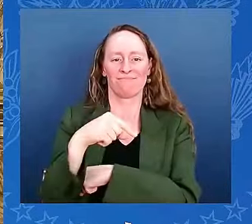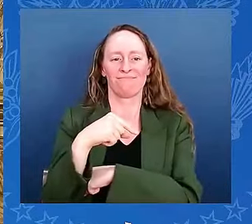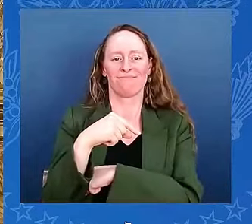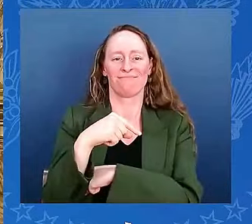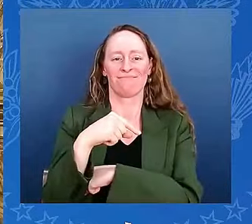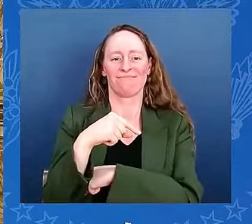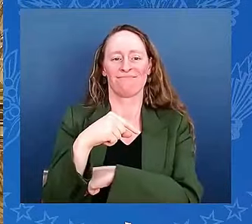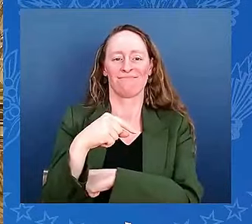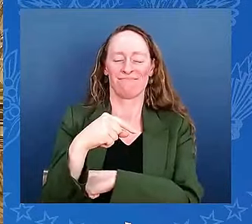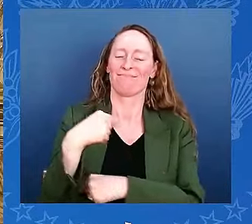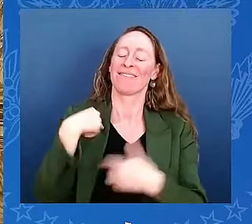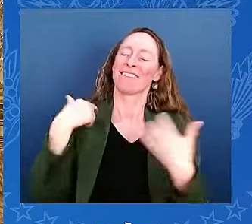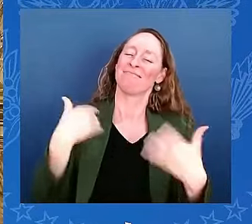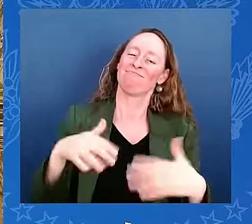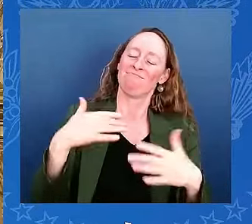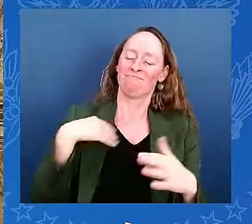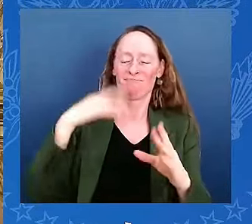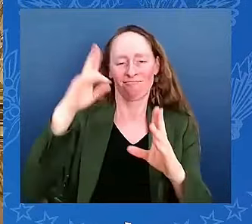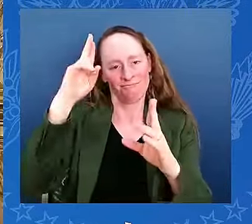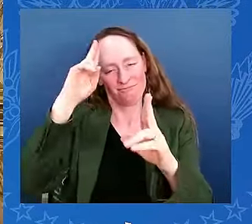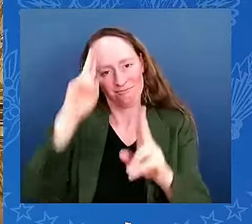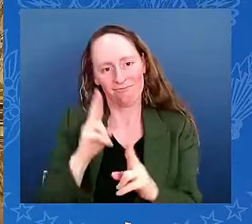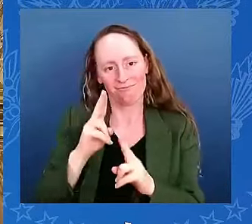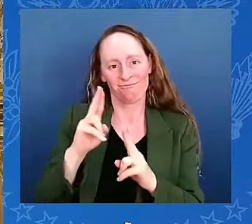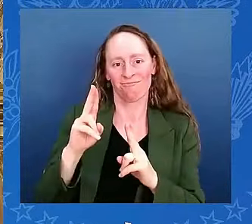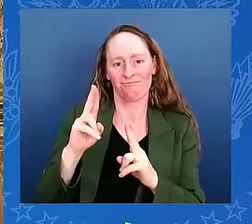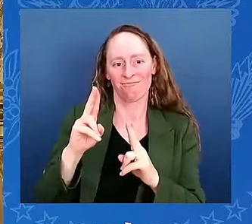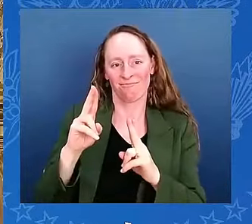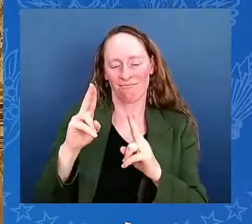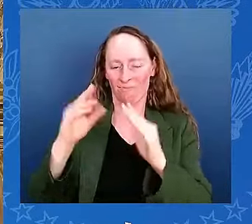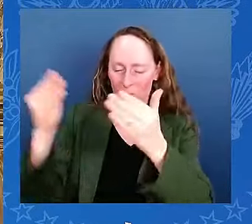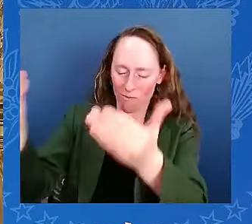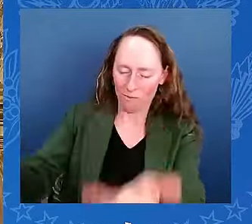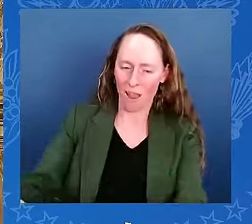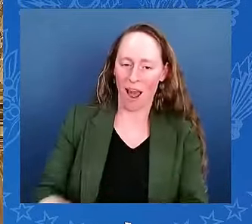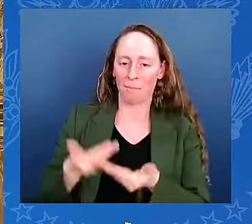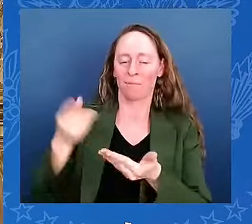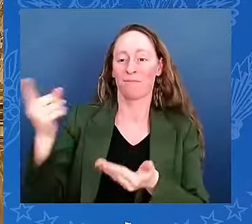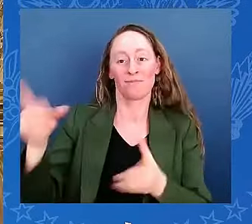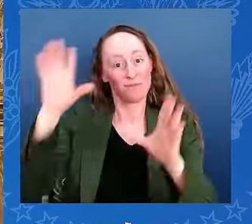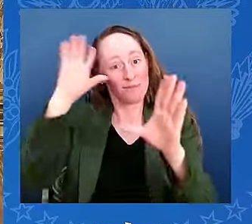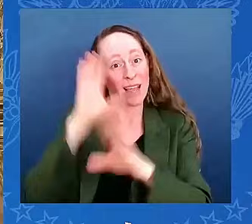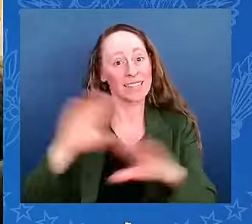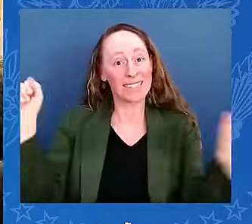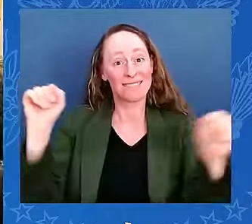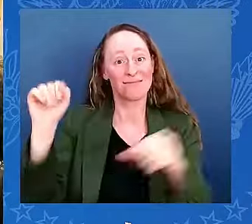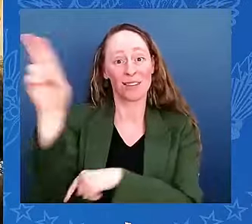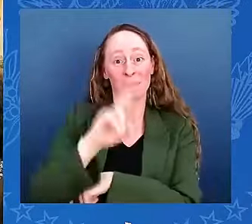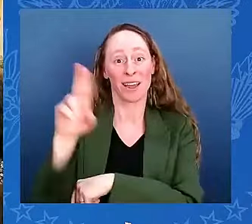you to join me in welcoming the President of the United States, President Joe Biden.